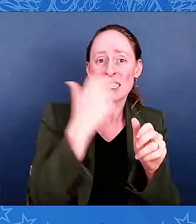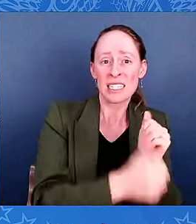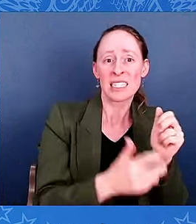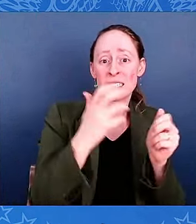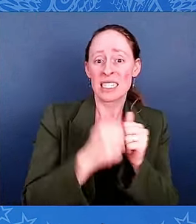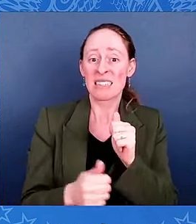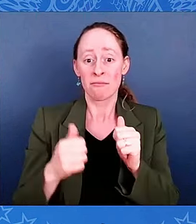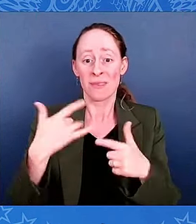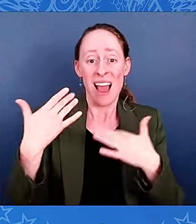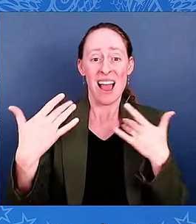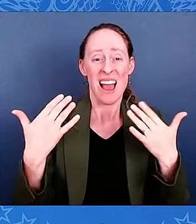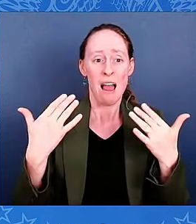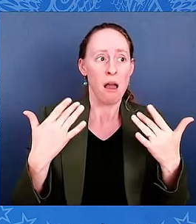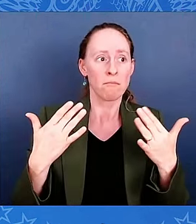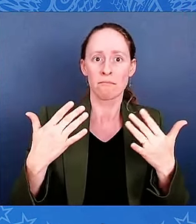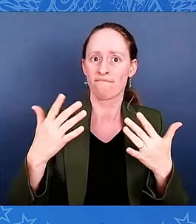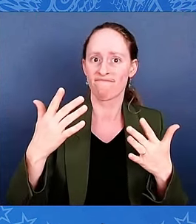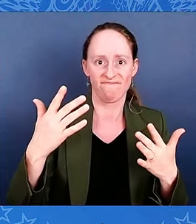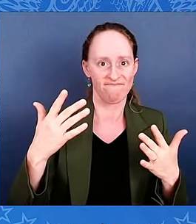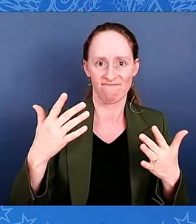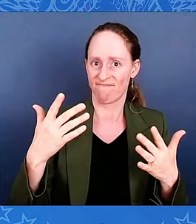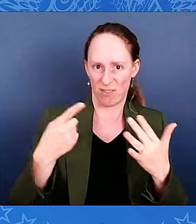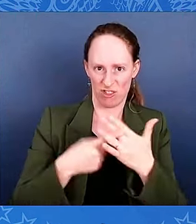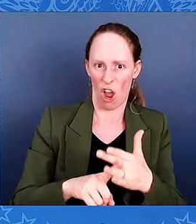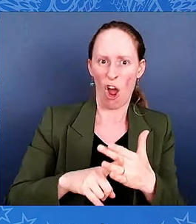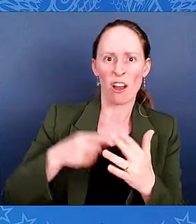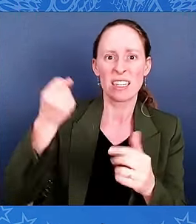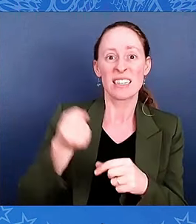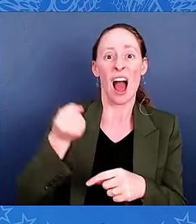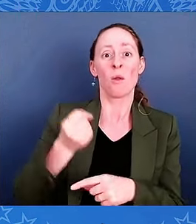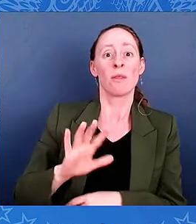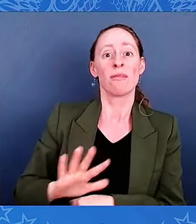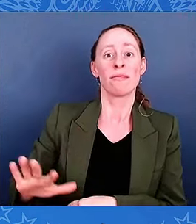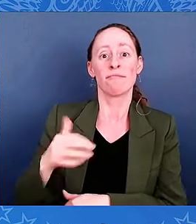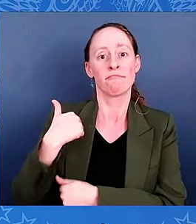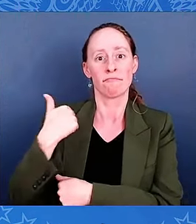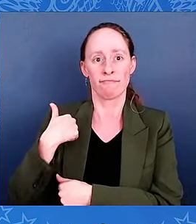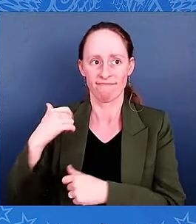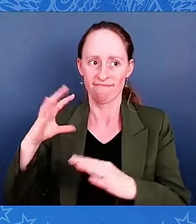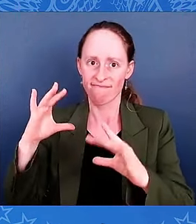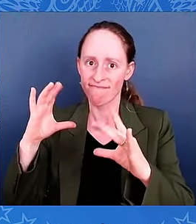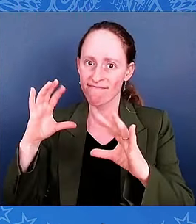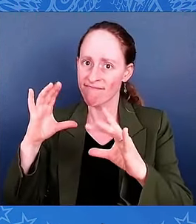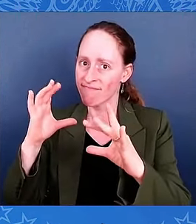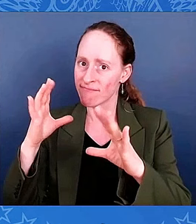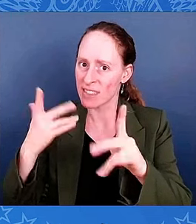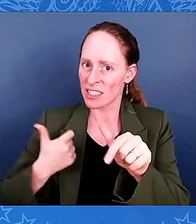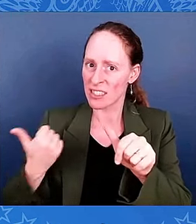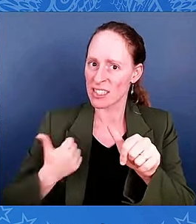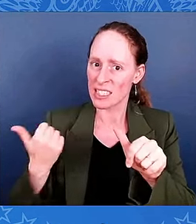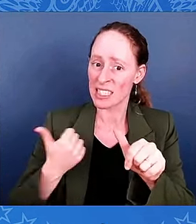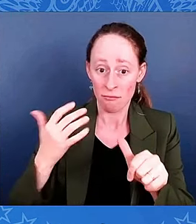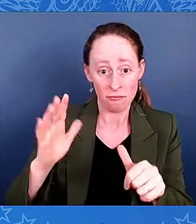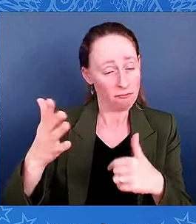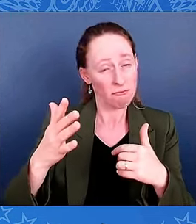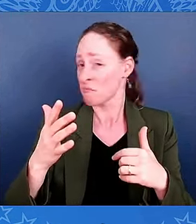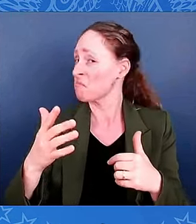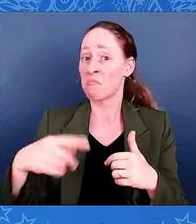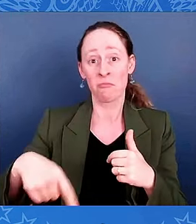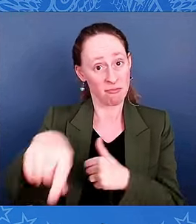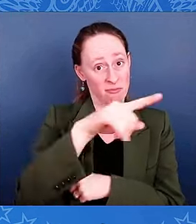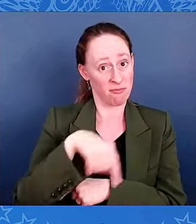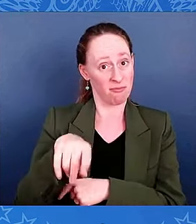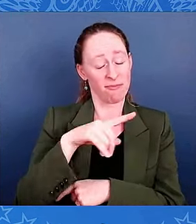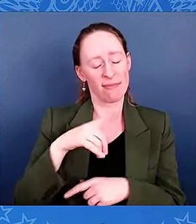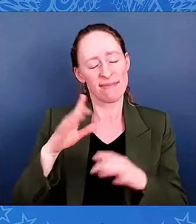pursuit. But George and Philip and the rest of the Raiders didn't quit. They kept going nearly for seven hours,